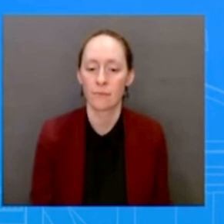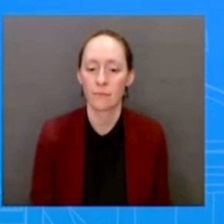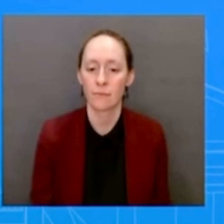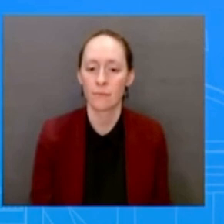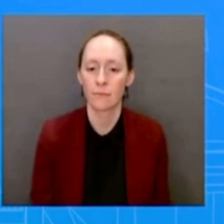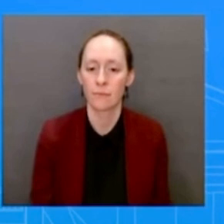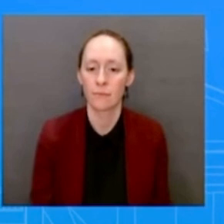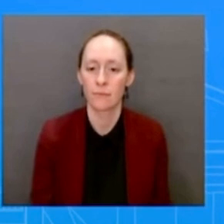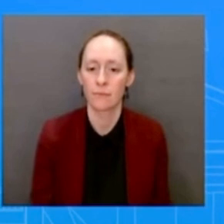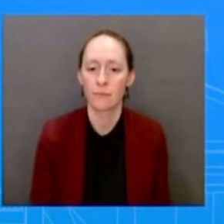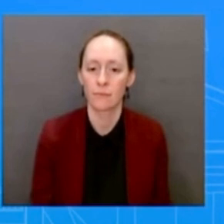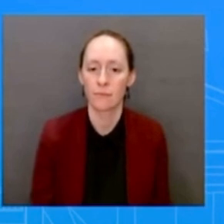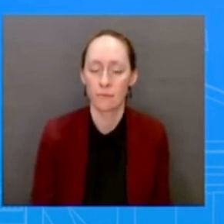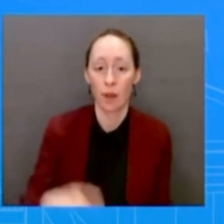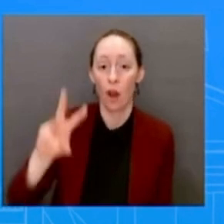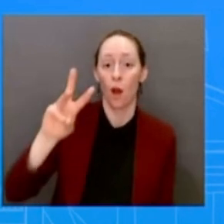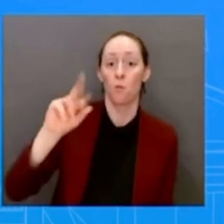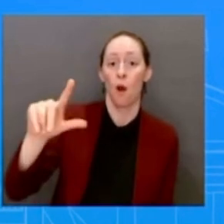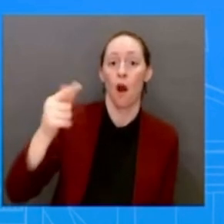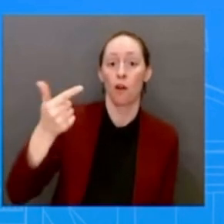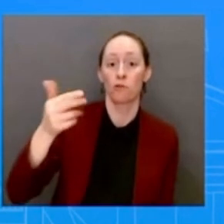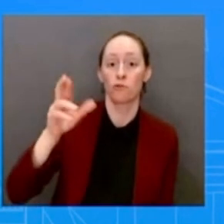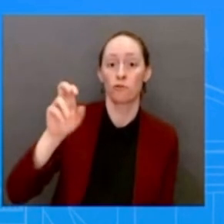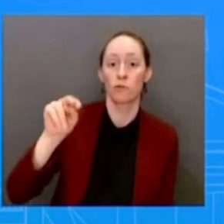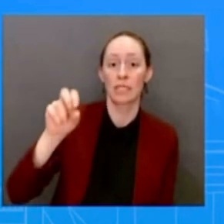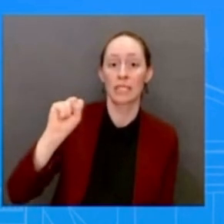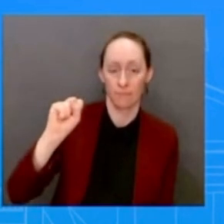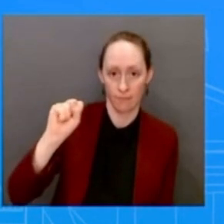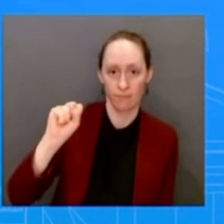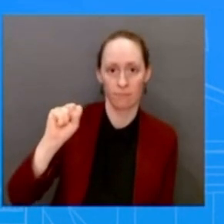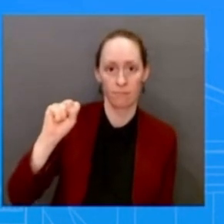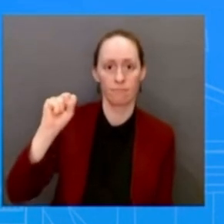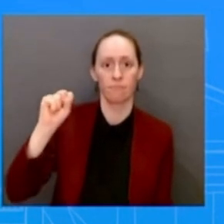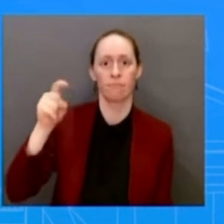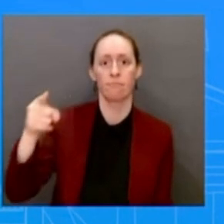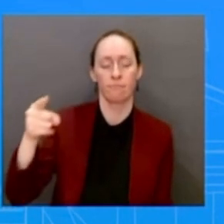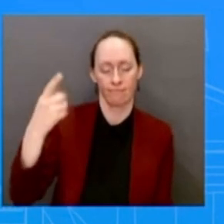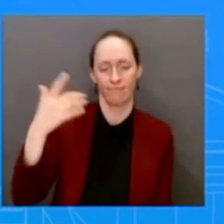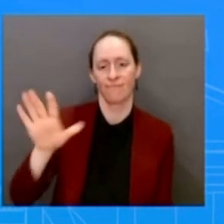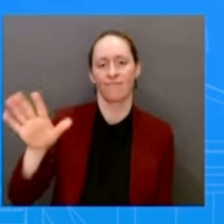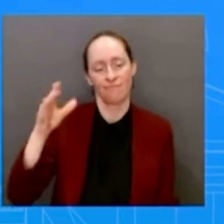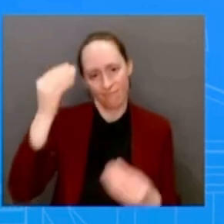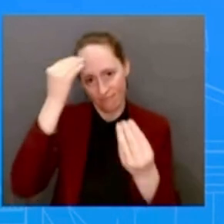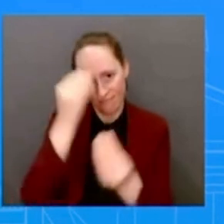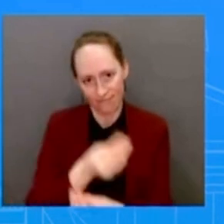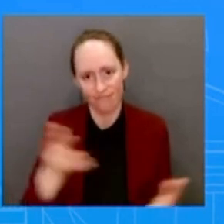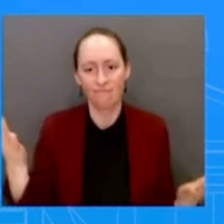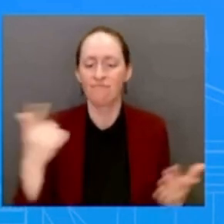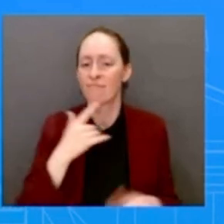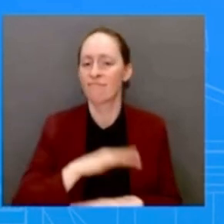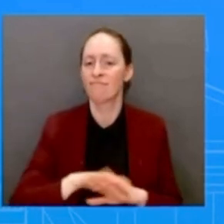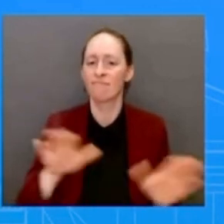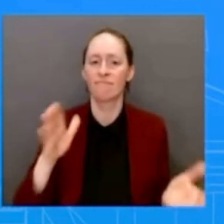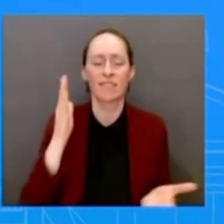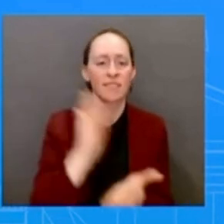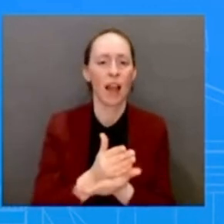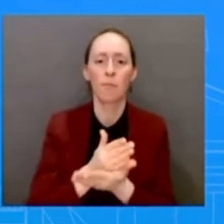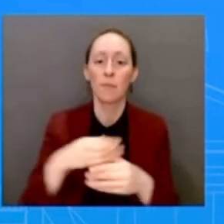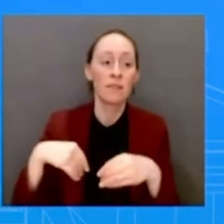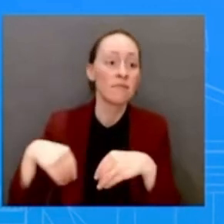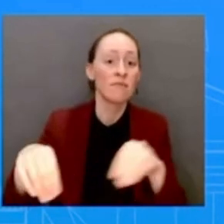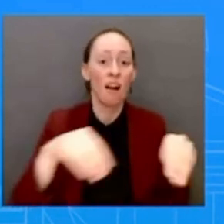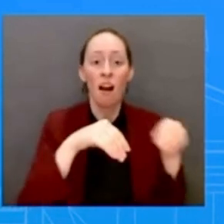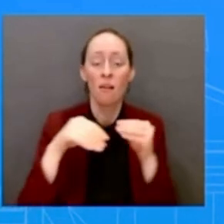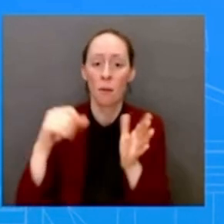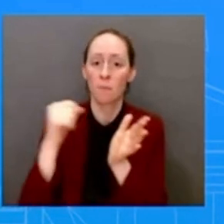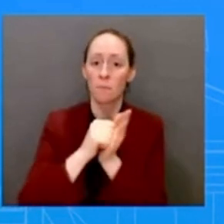governors have asked them not to. I want to know what you all are thinking and are you concerned that other pharmacies who have been threatened with potential legal action will fall